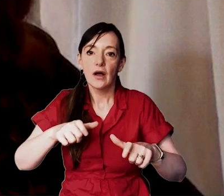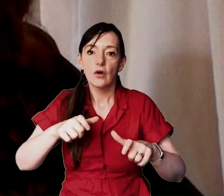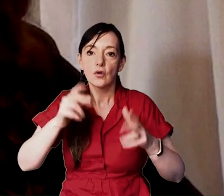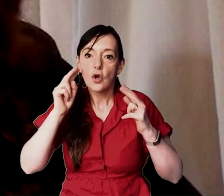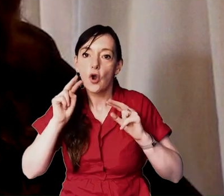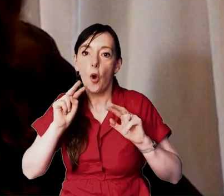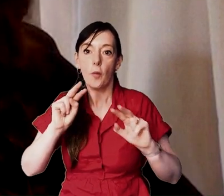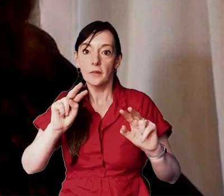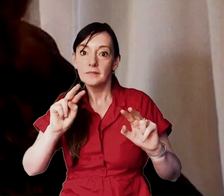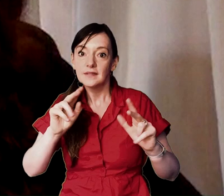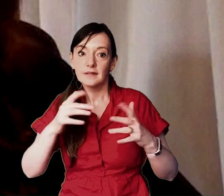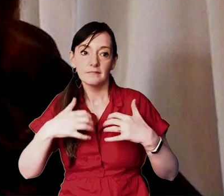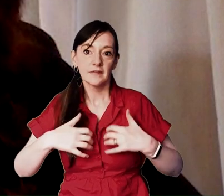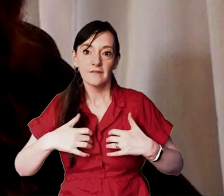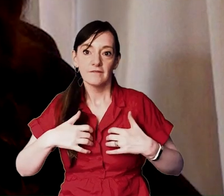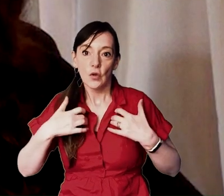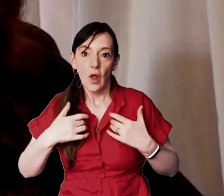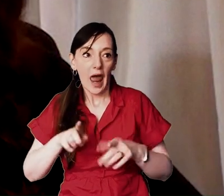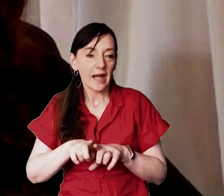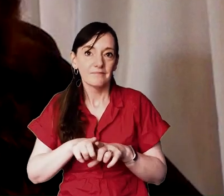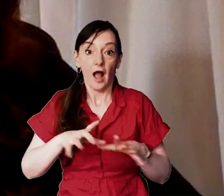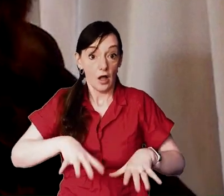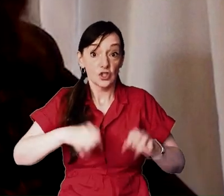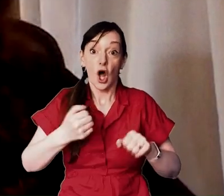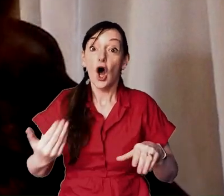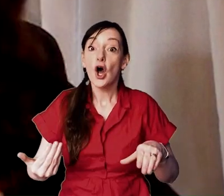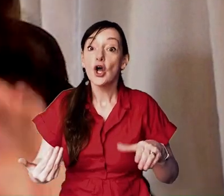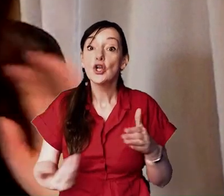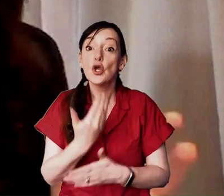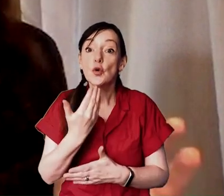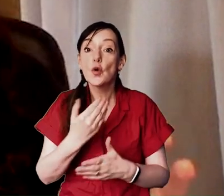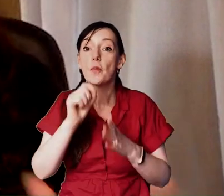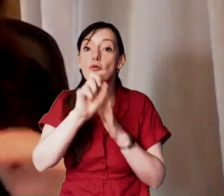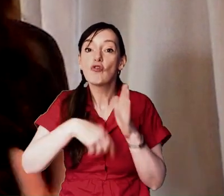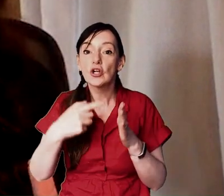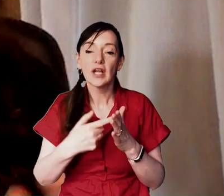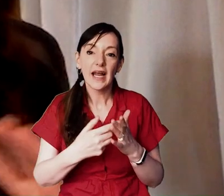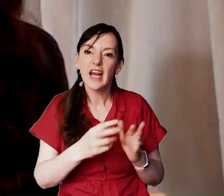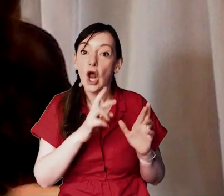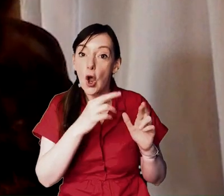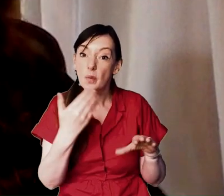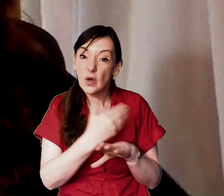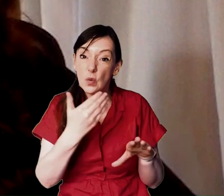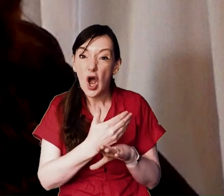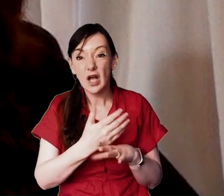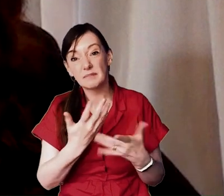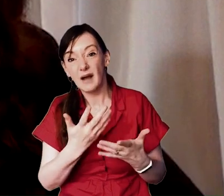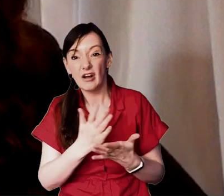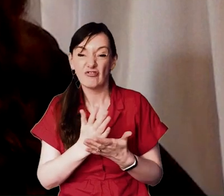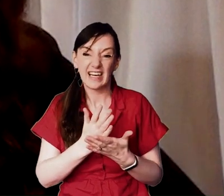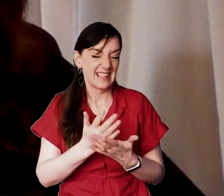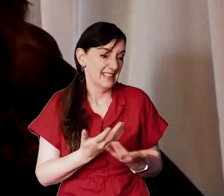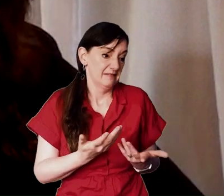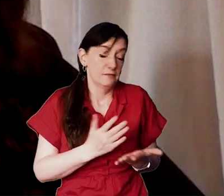optimism of embarking on those challenging diy projects you know thinking you hope it might come together and if it doesn't you can just call it shabby chic